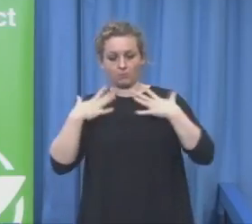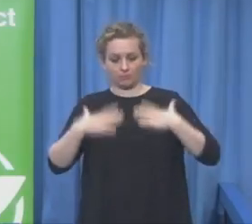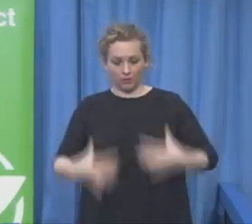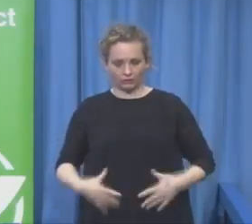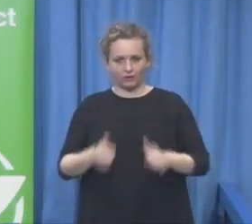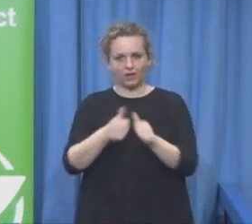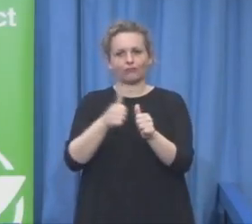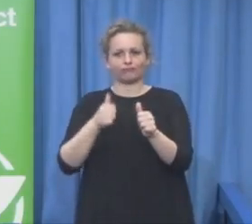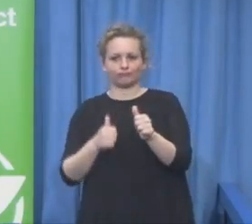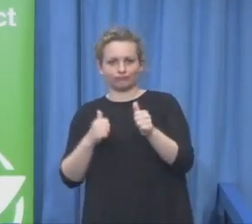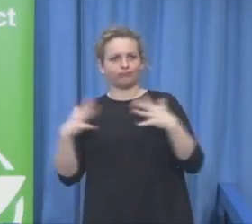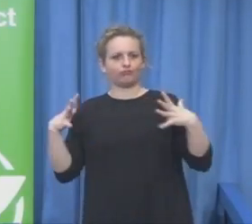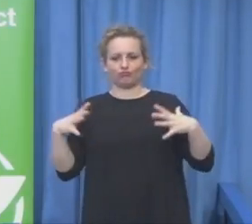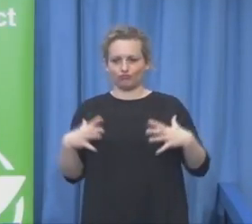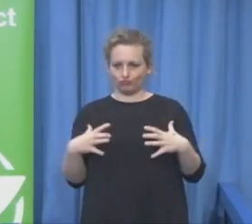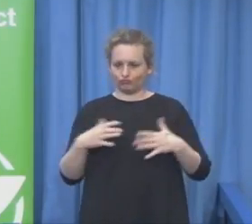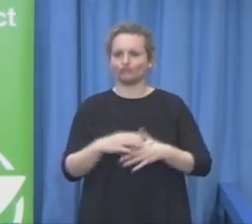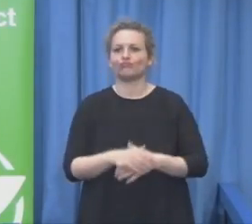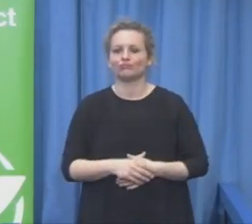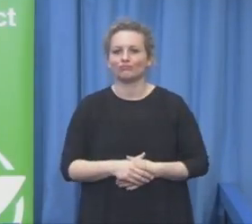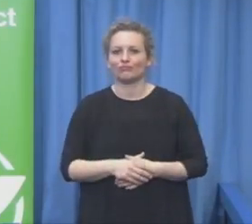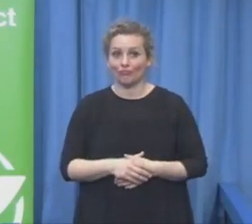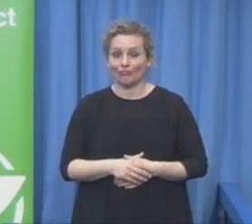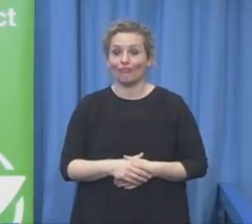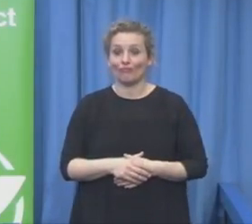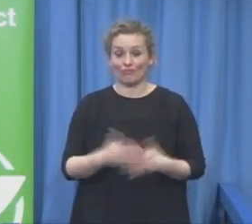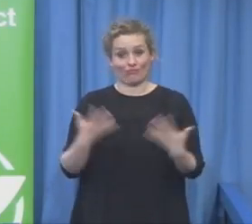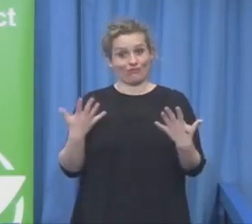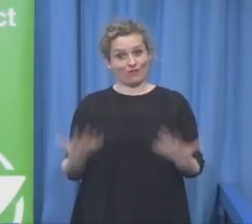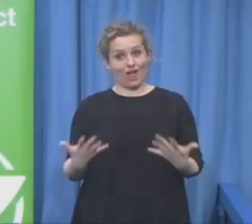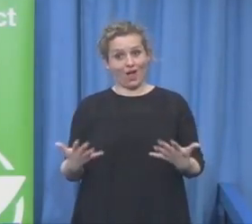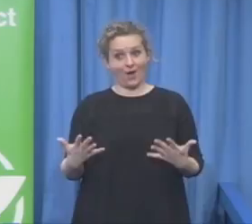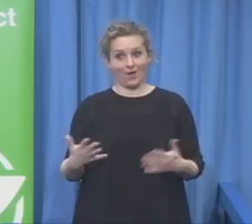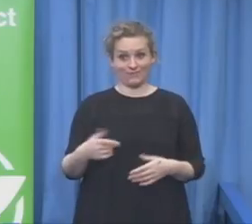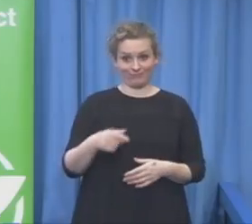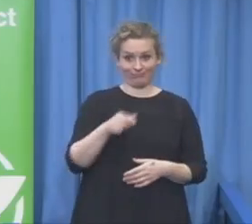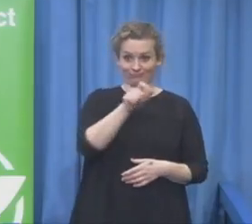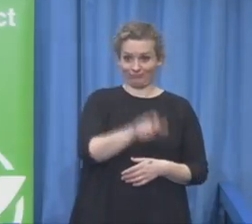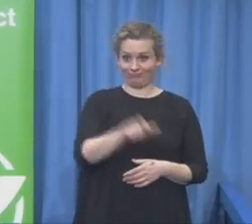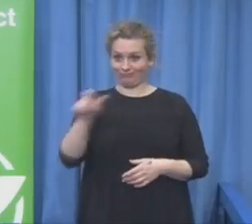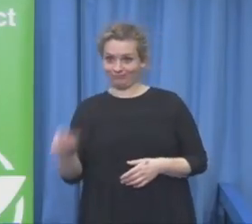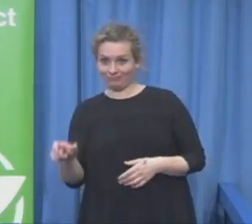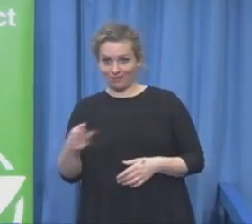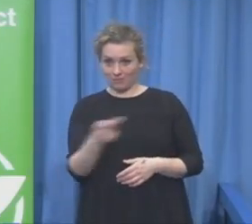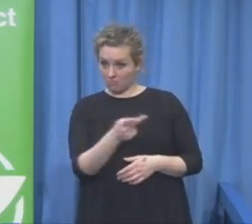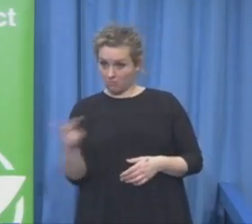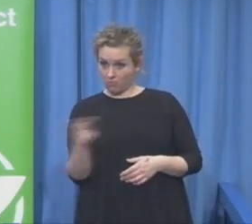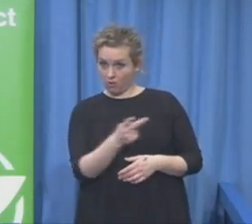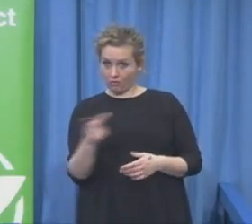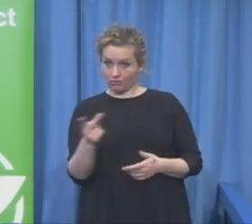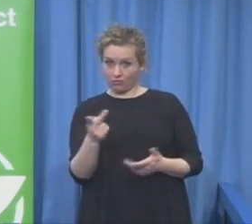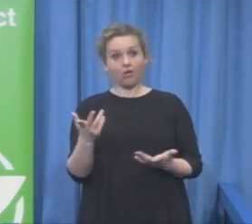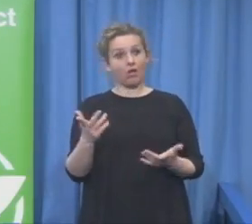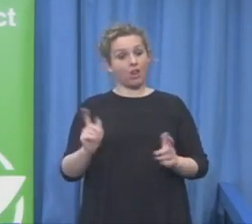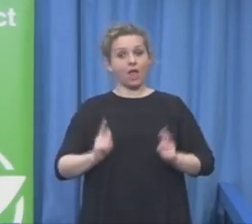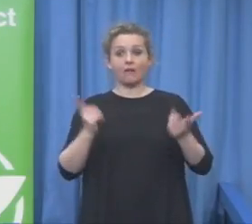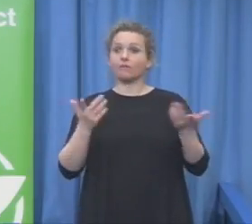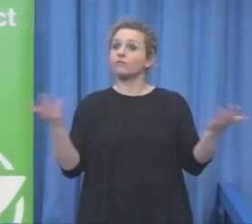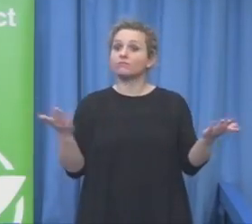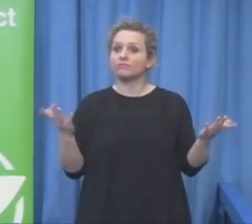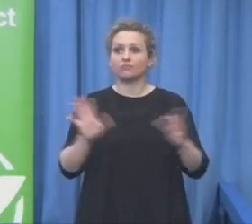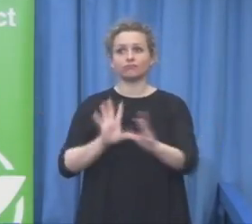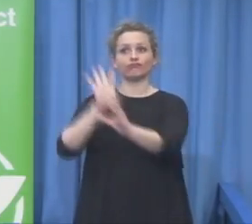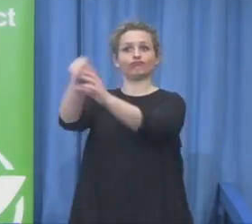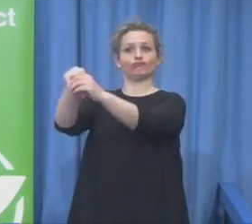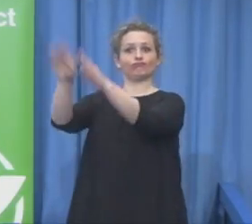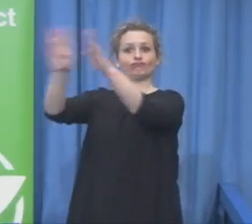nowadays live by their own in their own home and have a service 24-7.